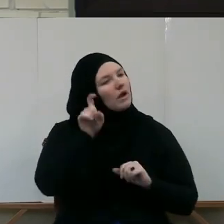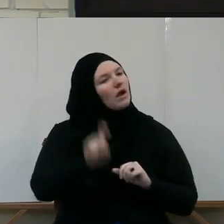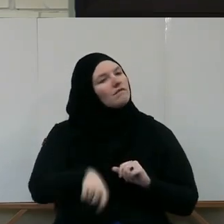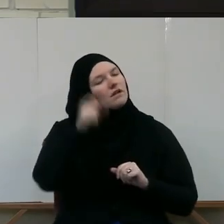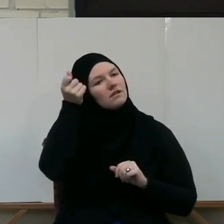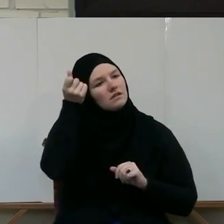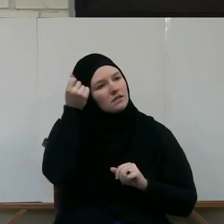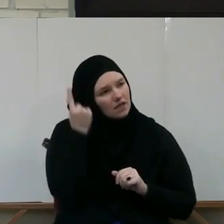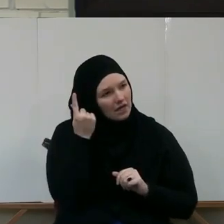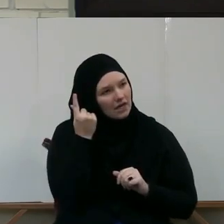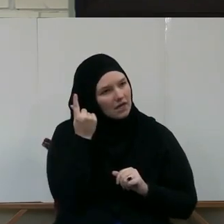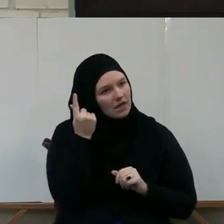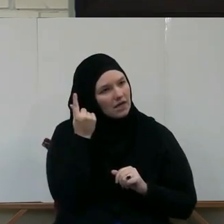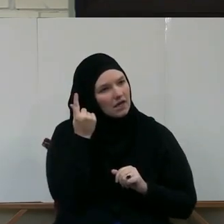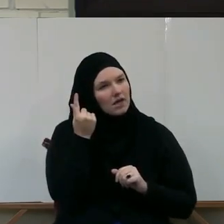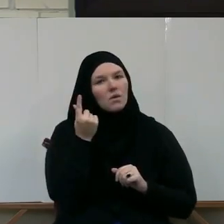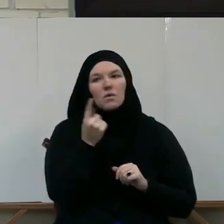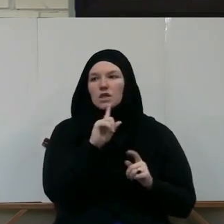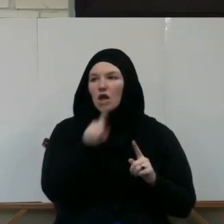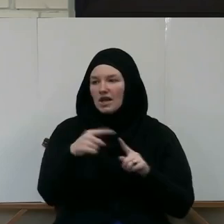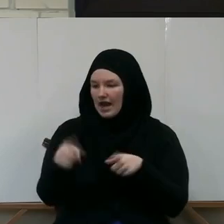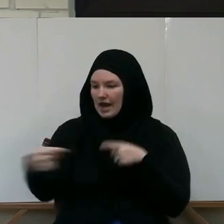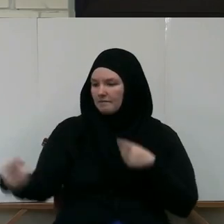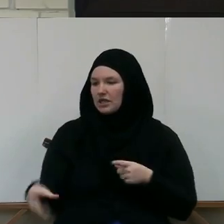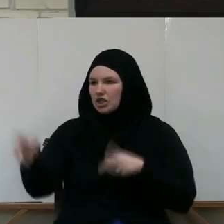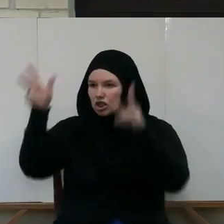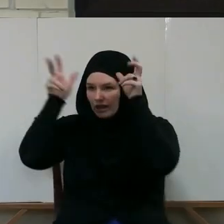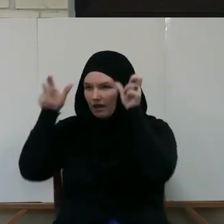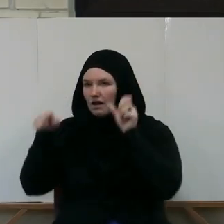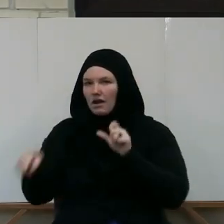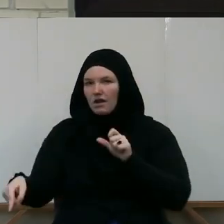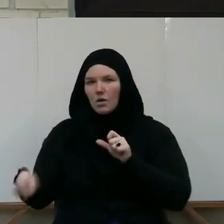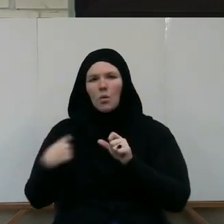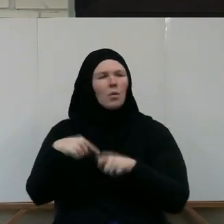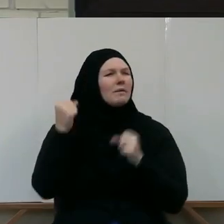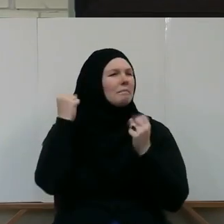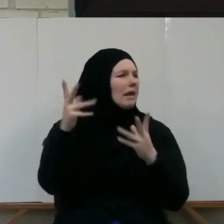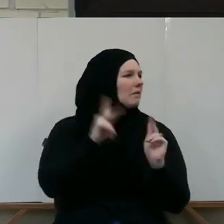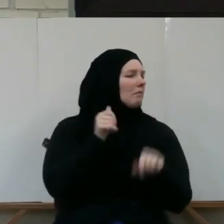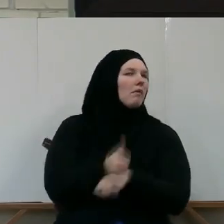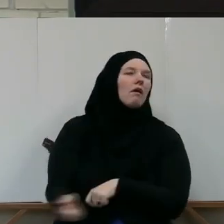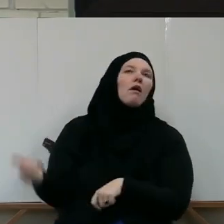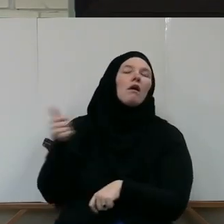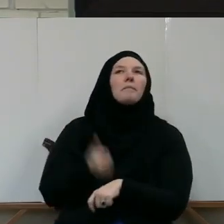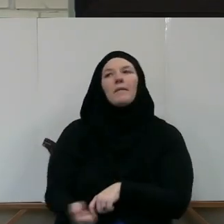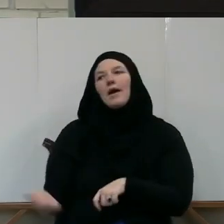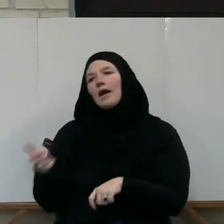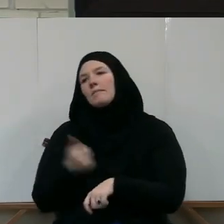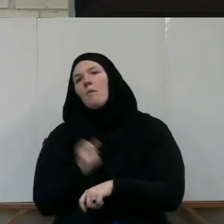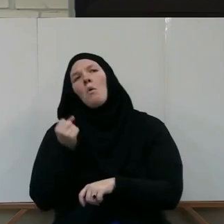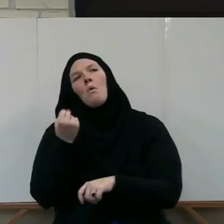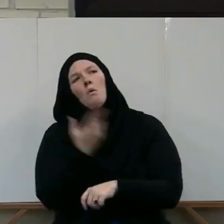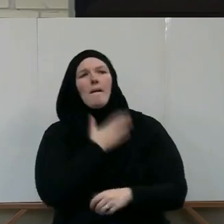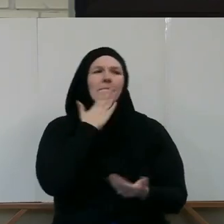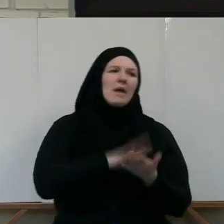that this enemy which we call the shaitan that we blame so much for our choices and our decisions